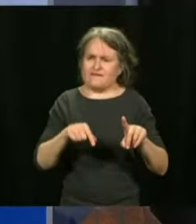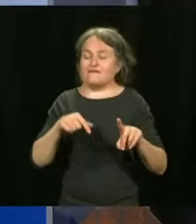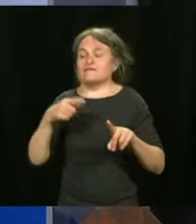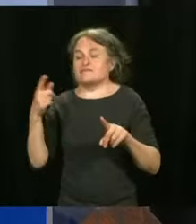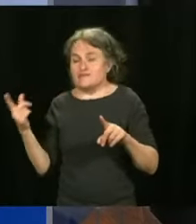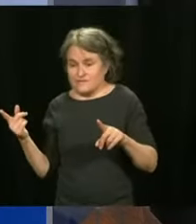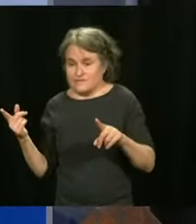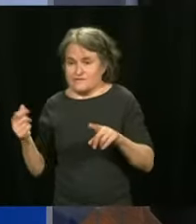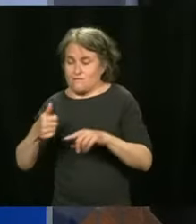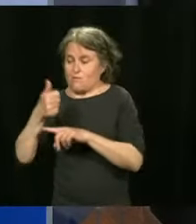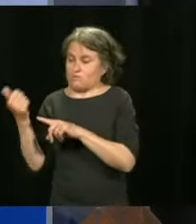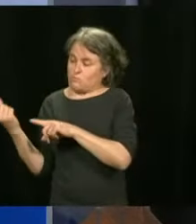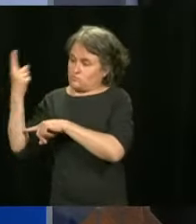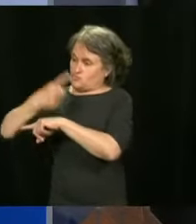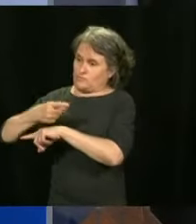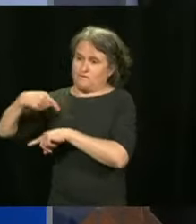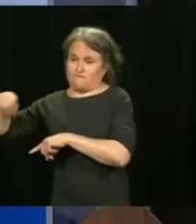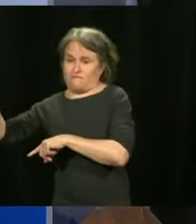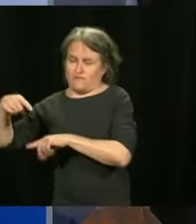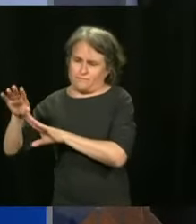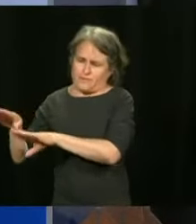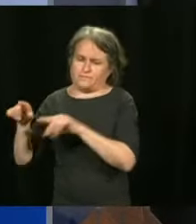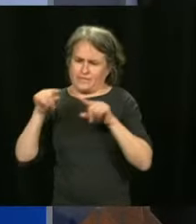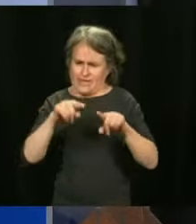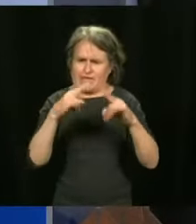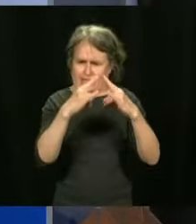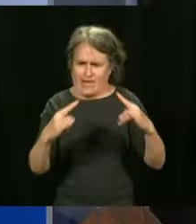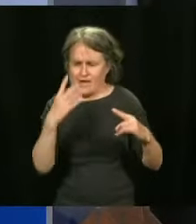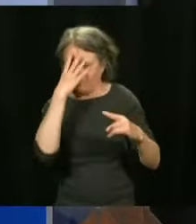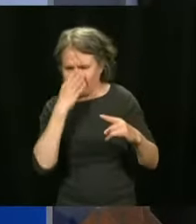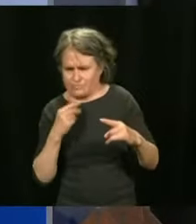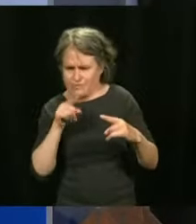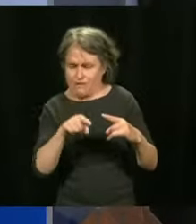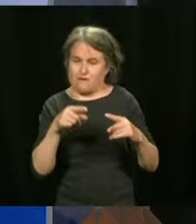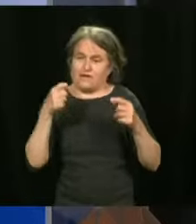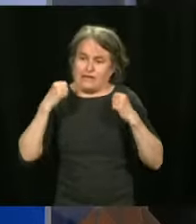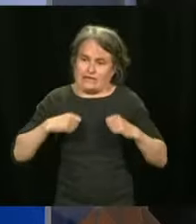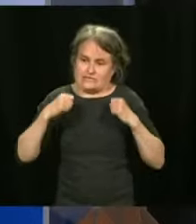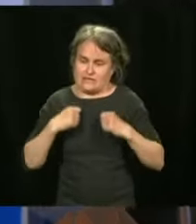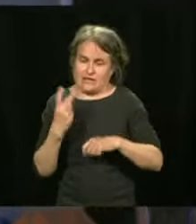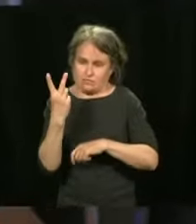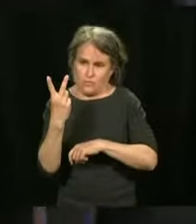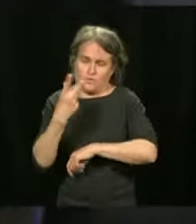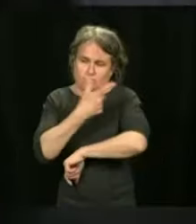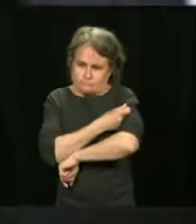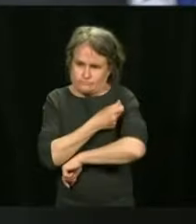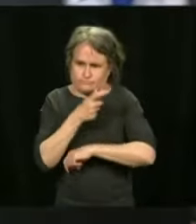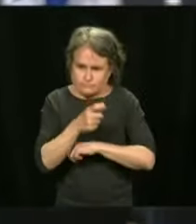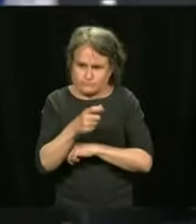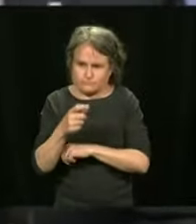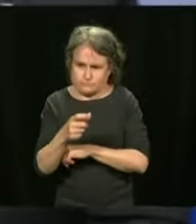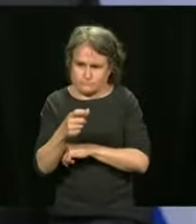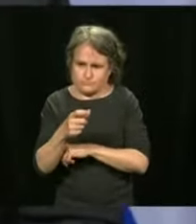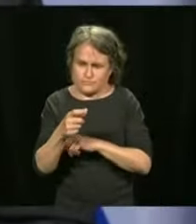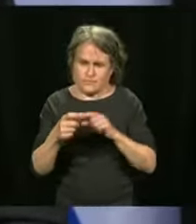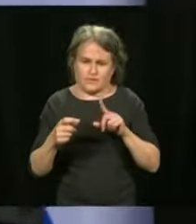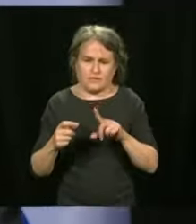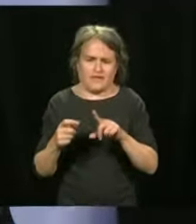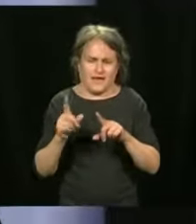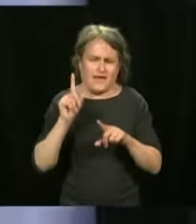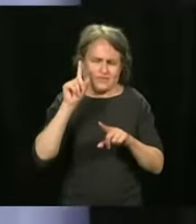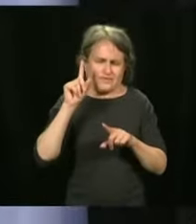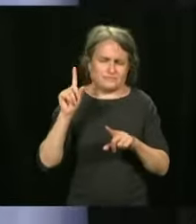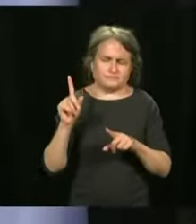two doses for these people. Now for the day camps, I just want to say, the question is, when will we